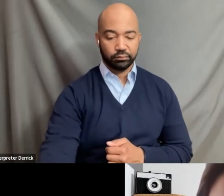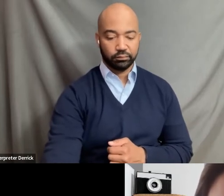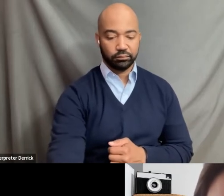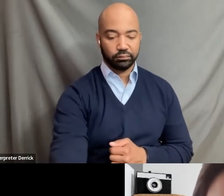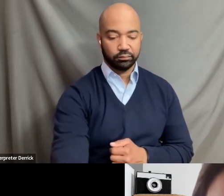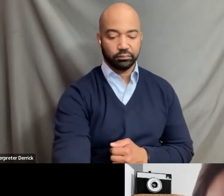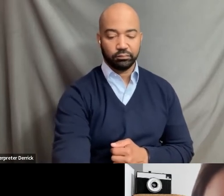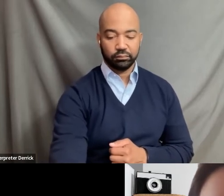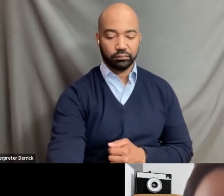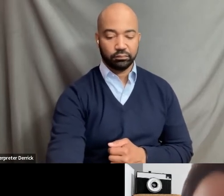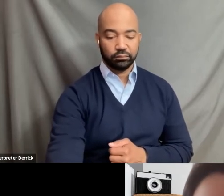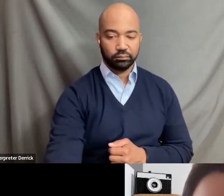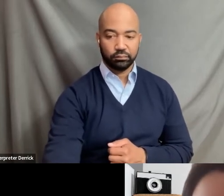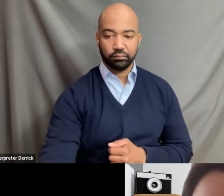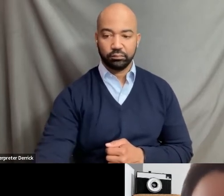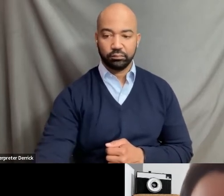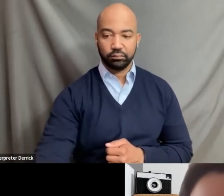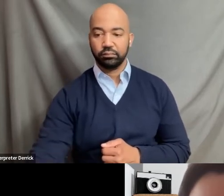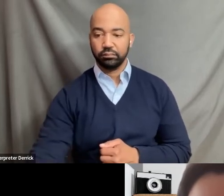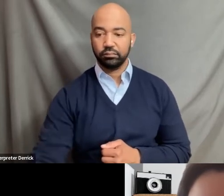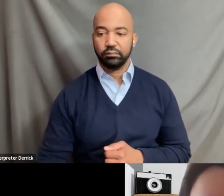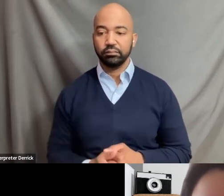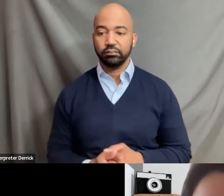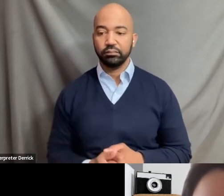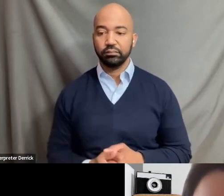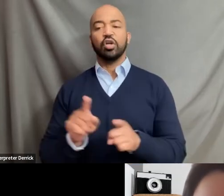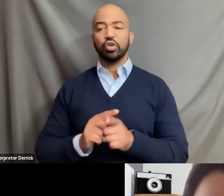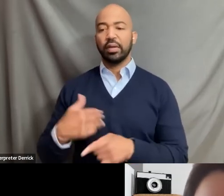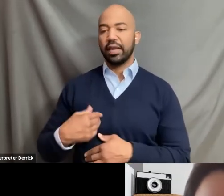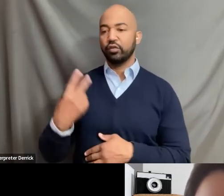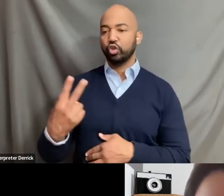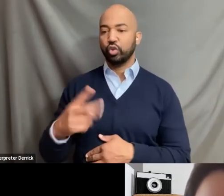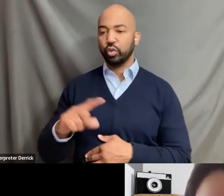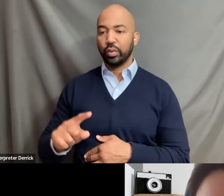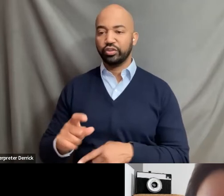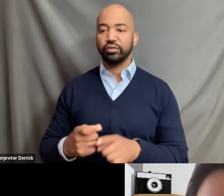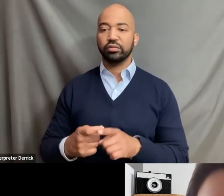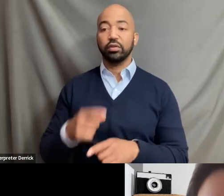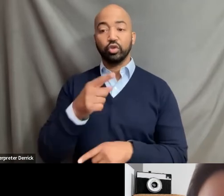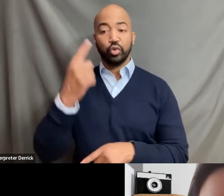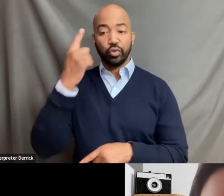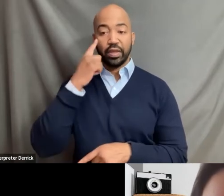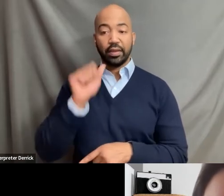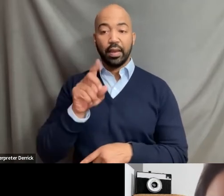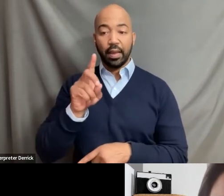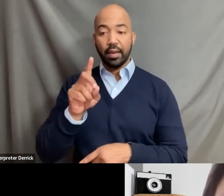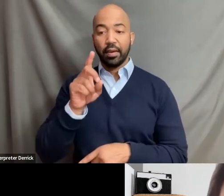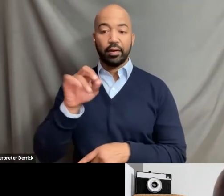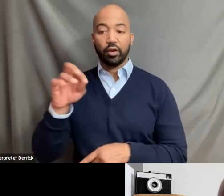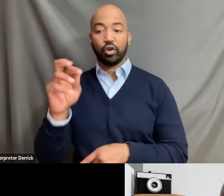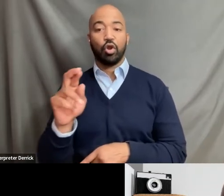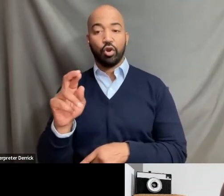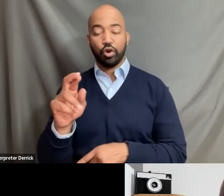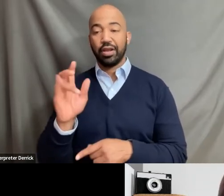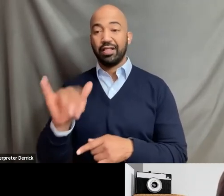Well, then we've got a question, actually two questions by Yelis. Do you think your ADCA results be similar to